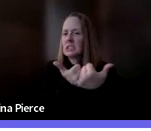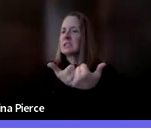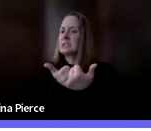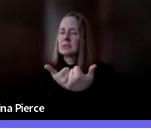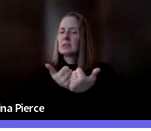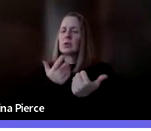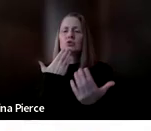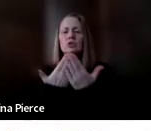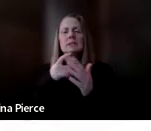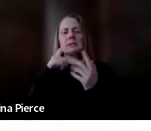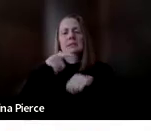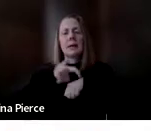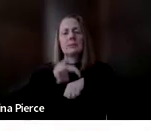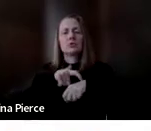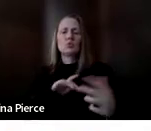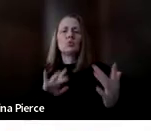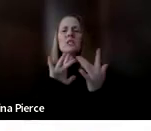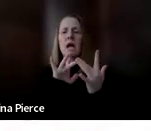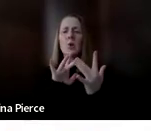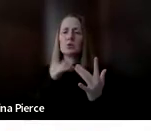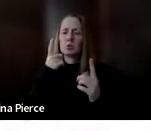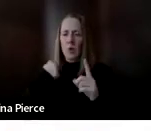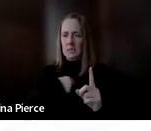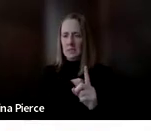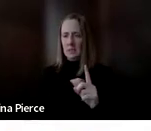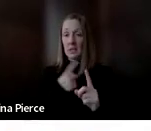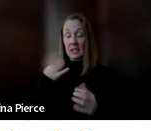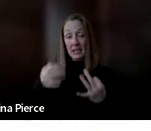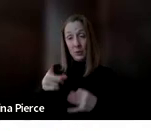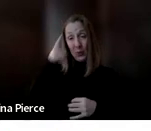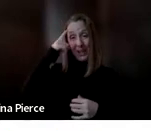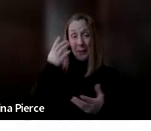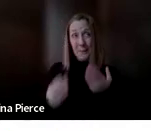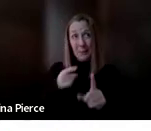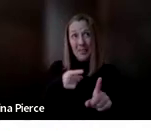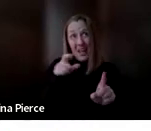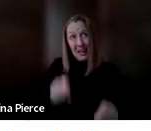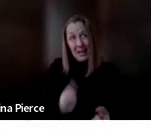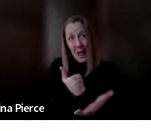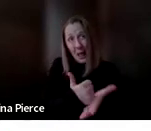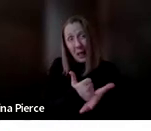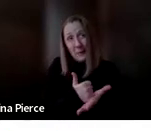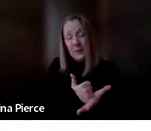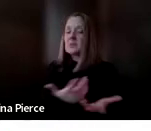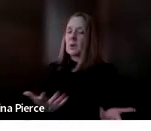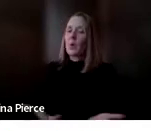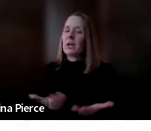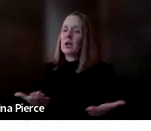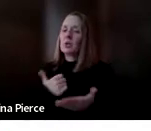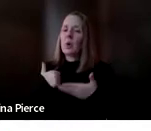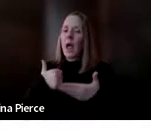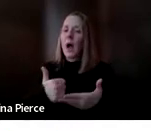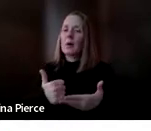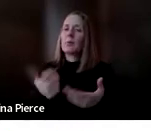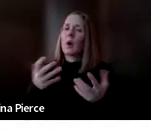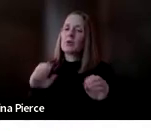well. So if you think maybe they could help, call us, email us. We are here to help. That's what we do and we want